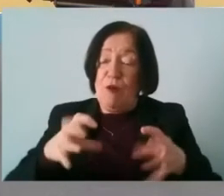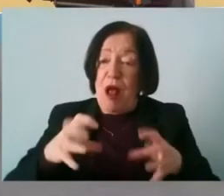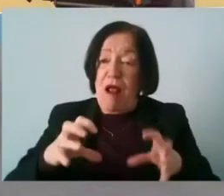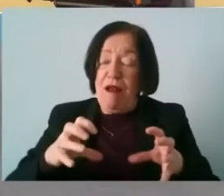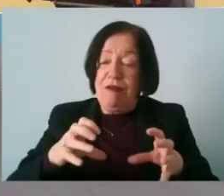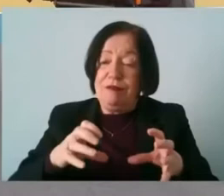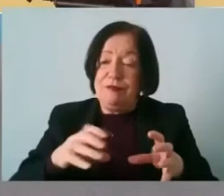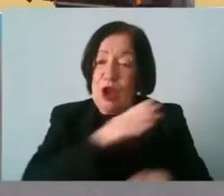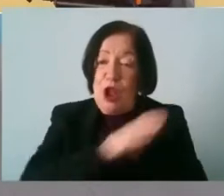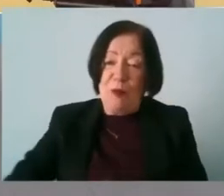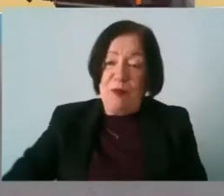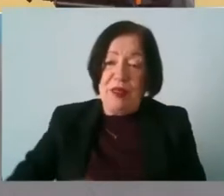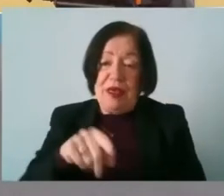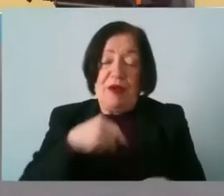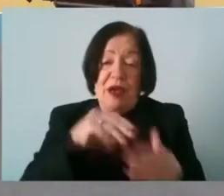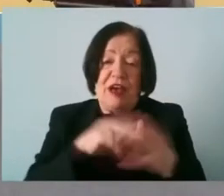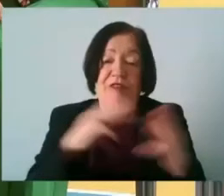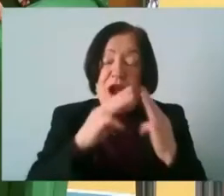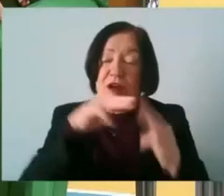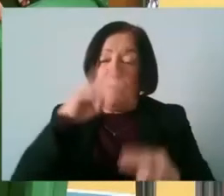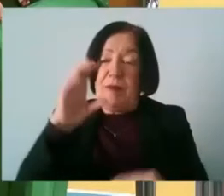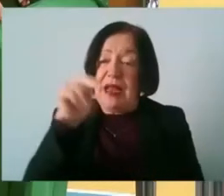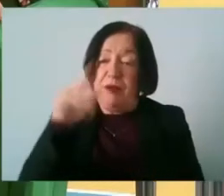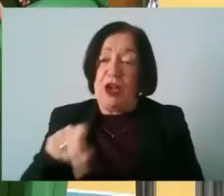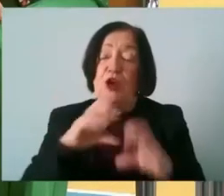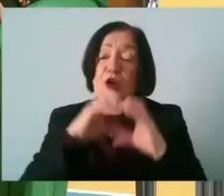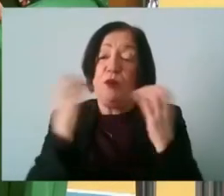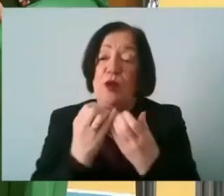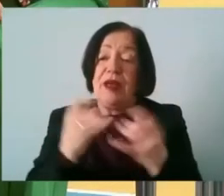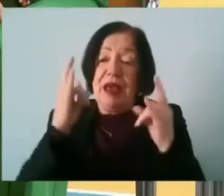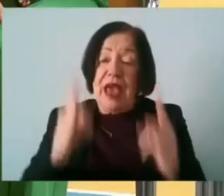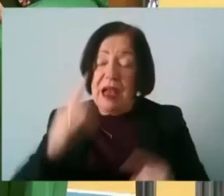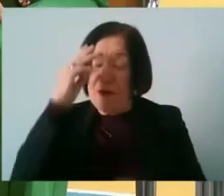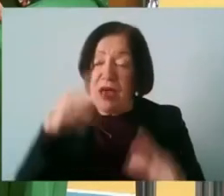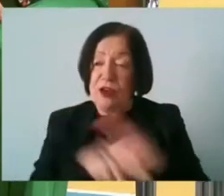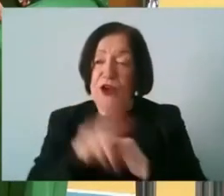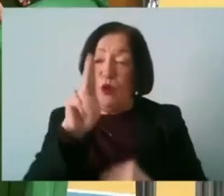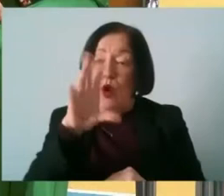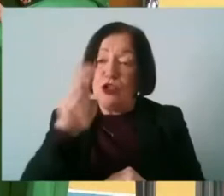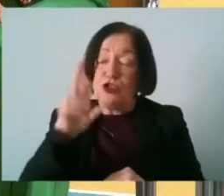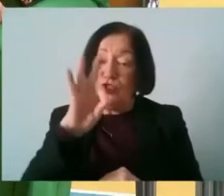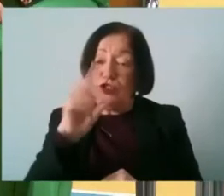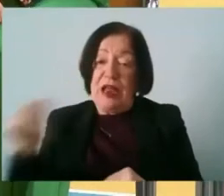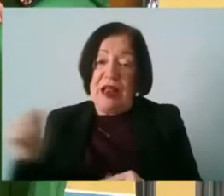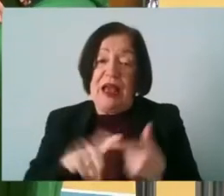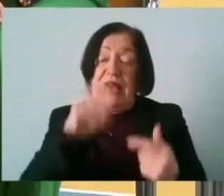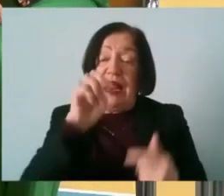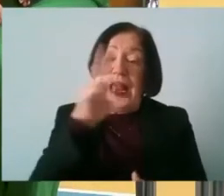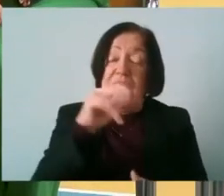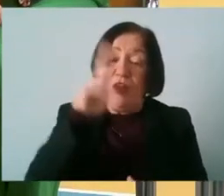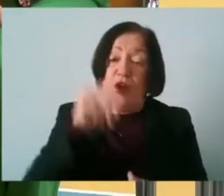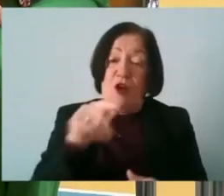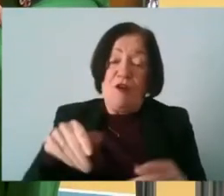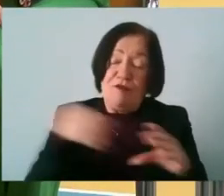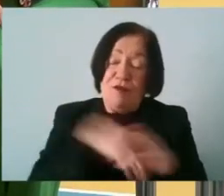person here with me we have Maura McMenamin who is the community and health manager with Ulster GA and we have Elaine Nolan participation director